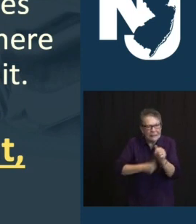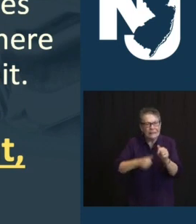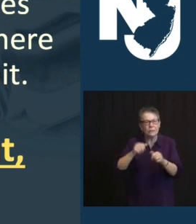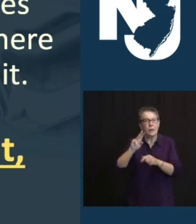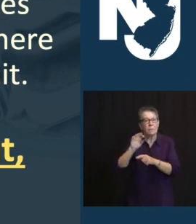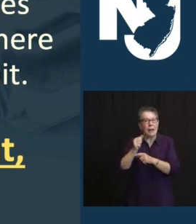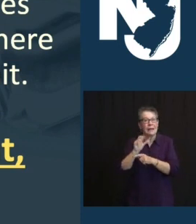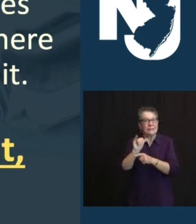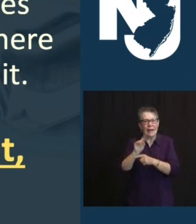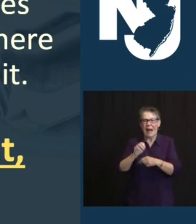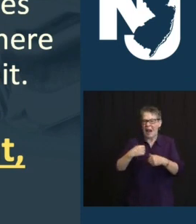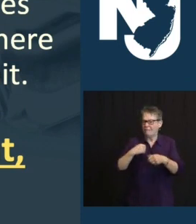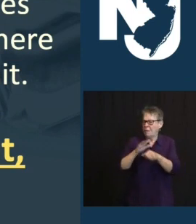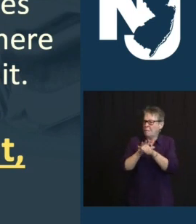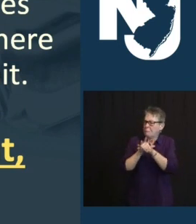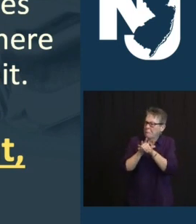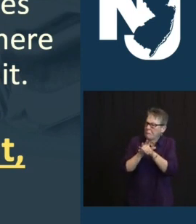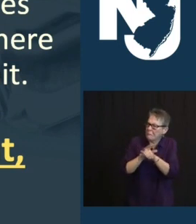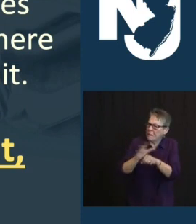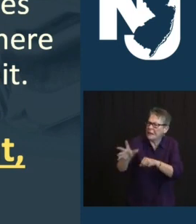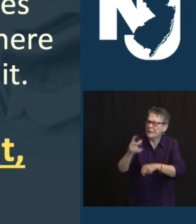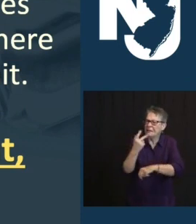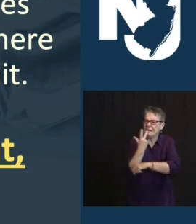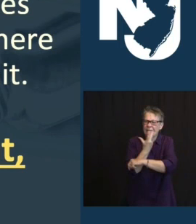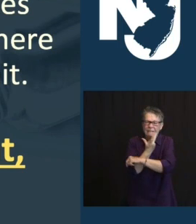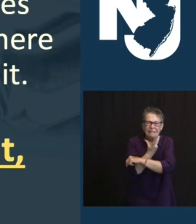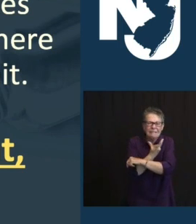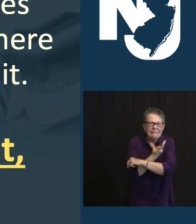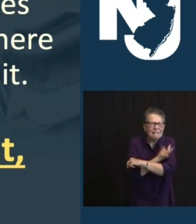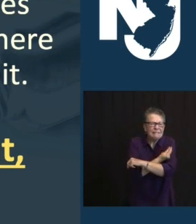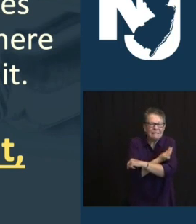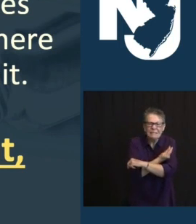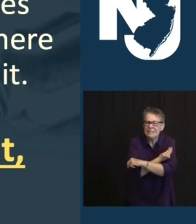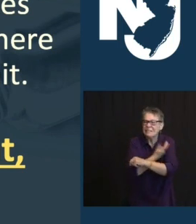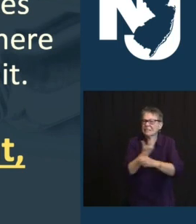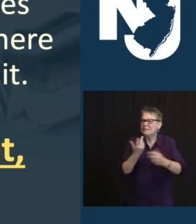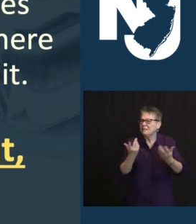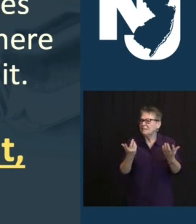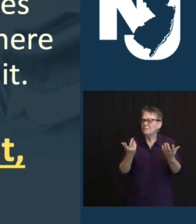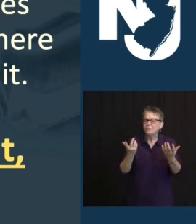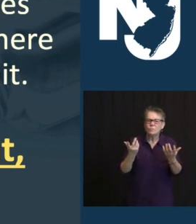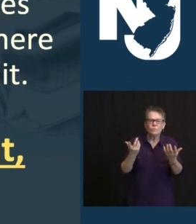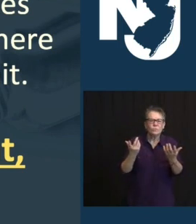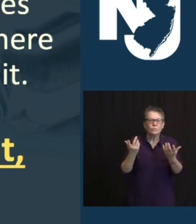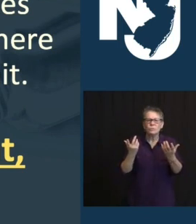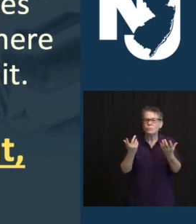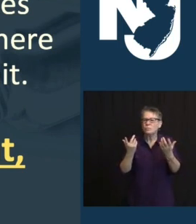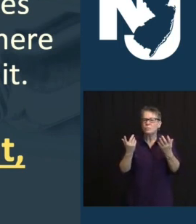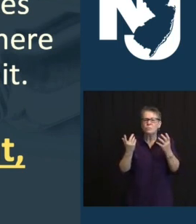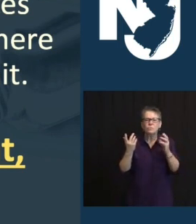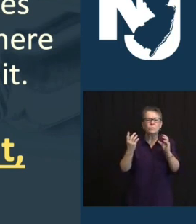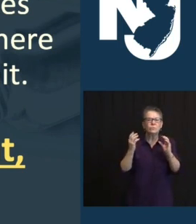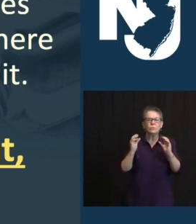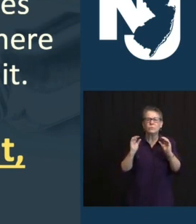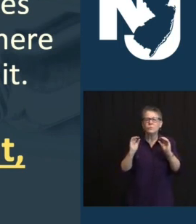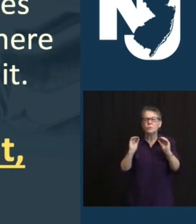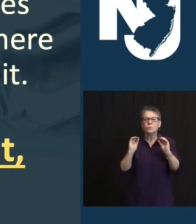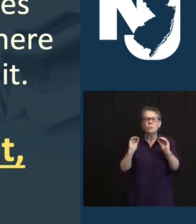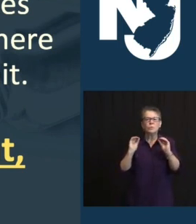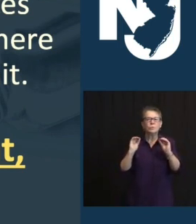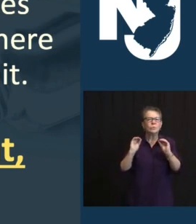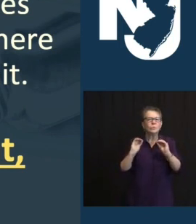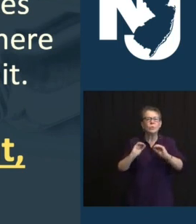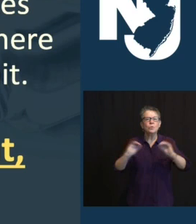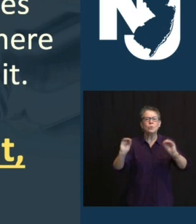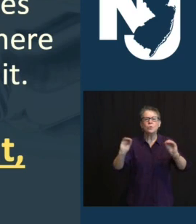APPOINTMENT FOR THAT DAY. THERE IS ABSOLUTELY NO REASON FOR FOLKS, SAY, WITH AN APPOINTMENT AT 2 O'CLOCK TO FEAR THAT A MEGASITE IS GOING TO